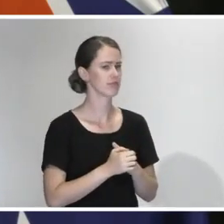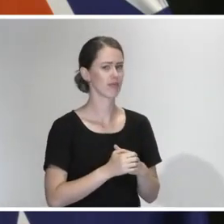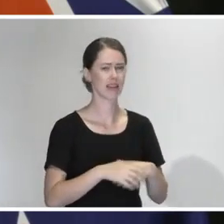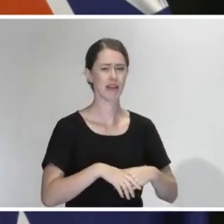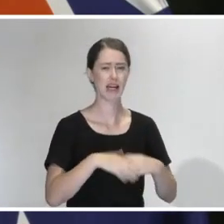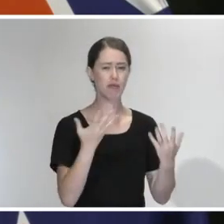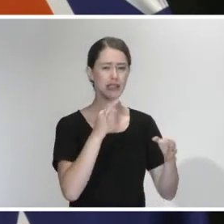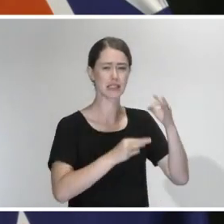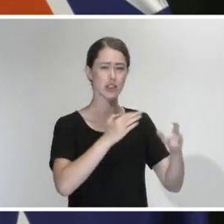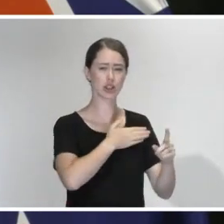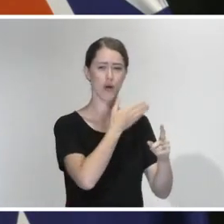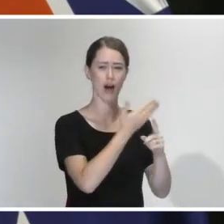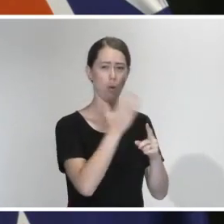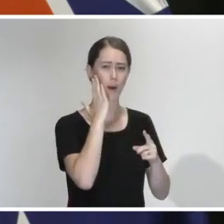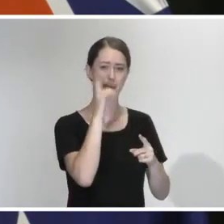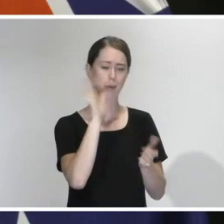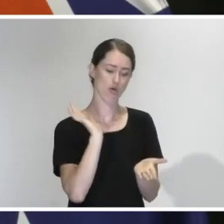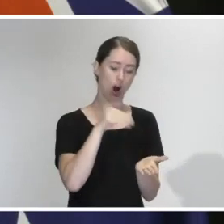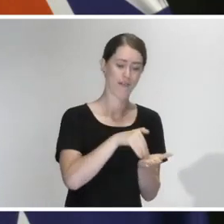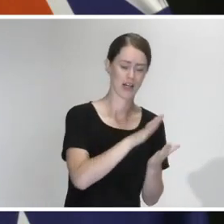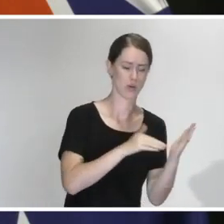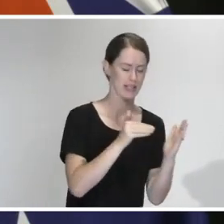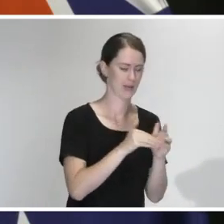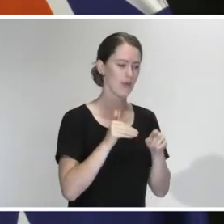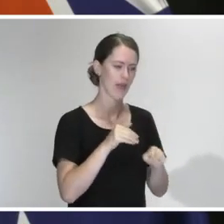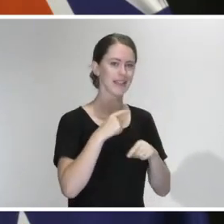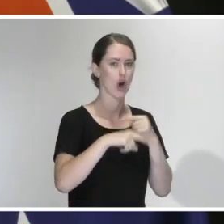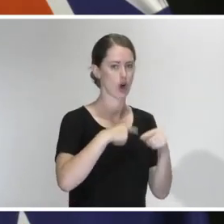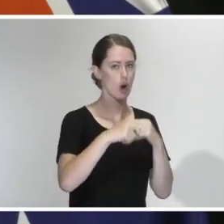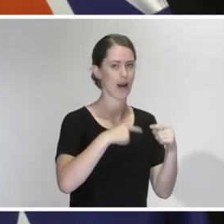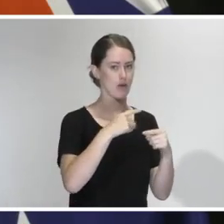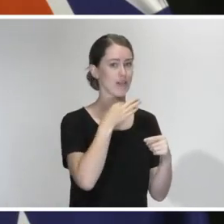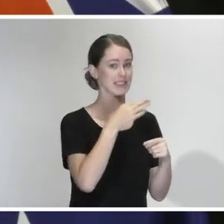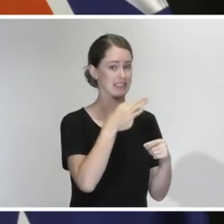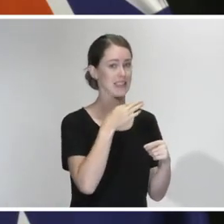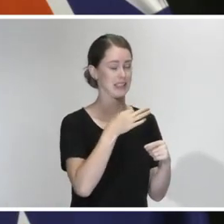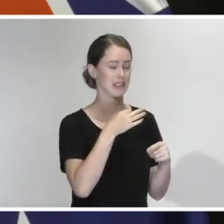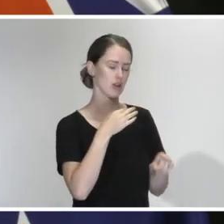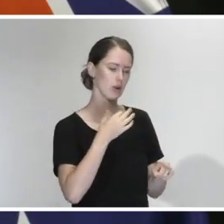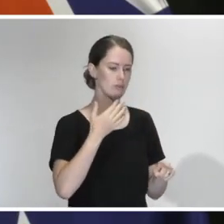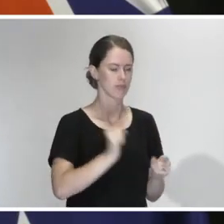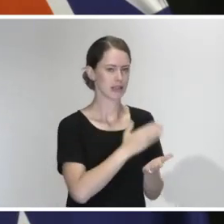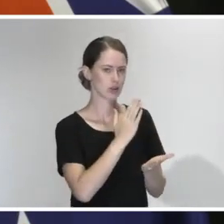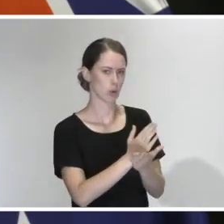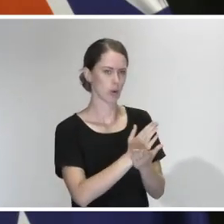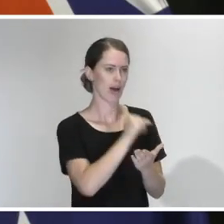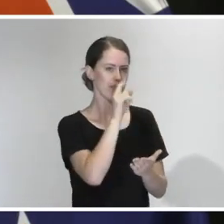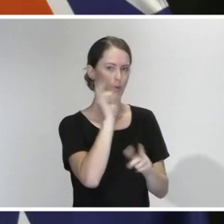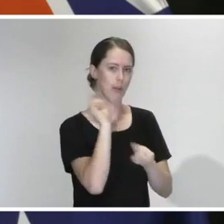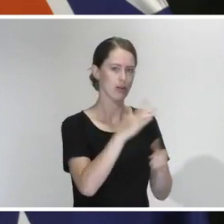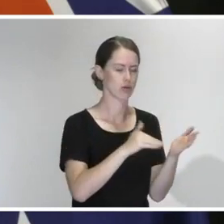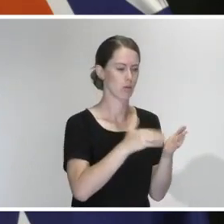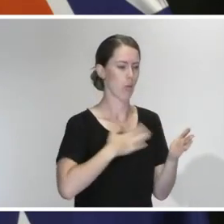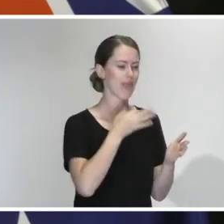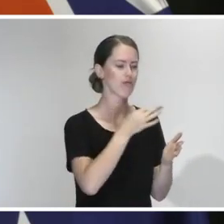decision we've made at the border that we see it as an ongoing point of risk. And so we want to make sure that we remove